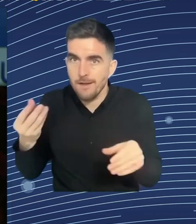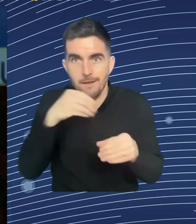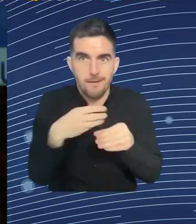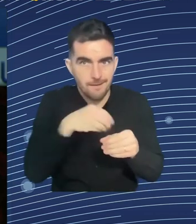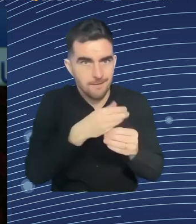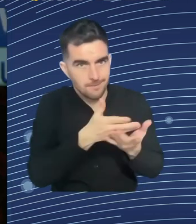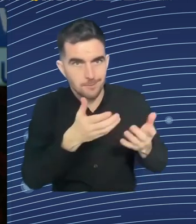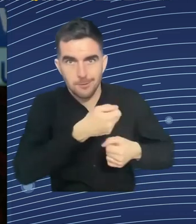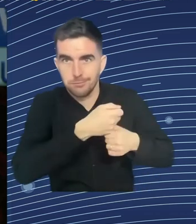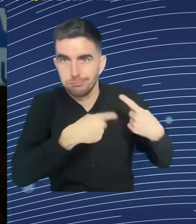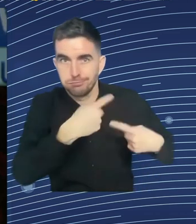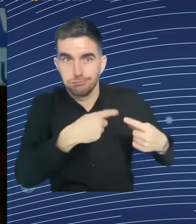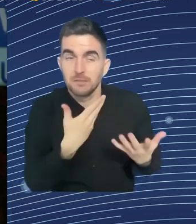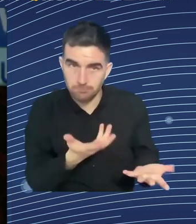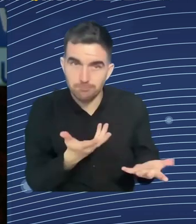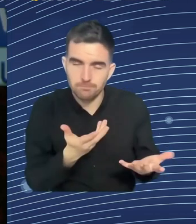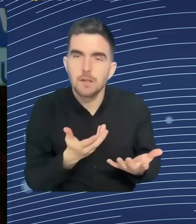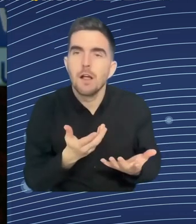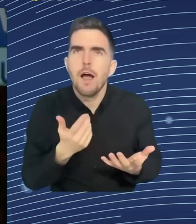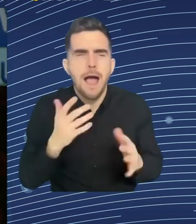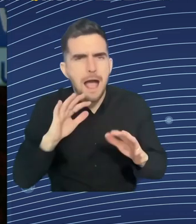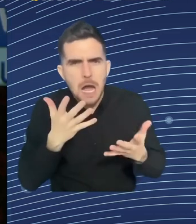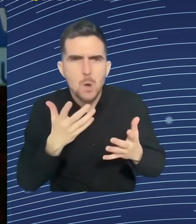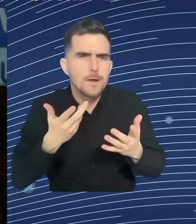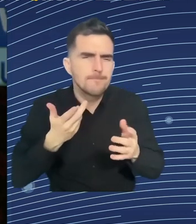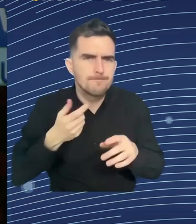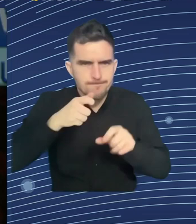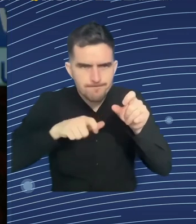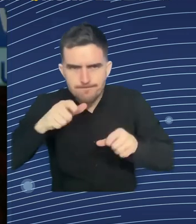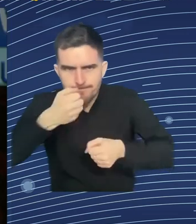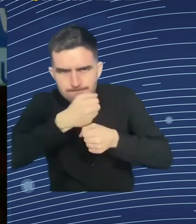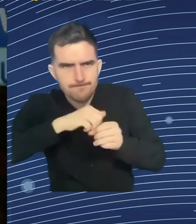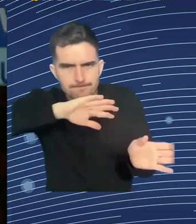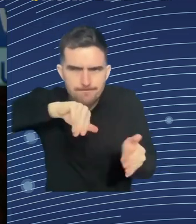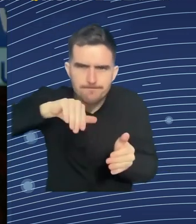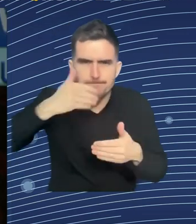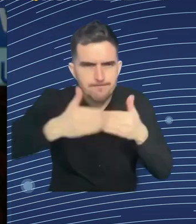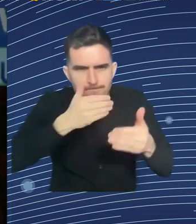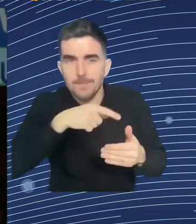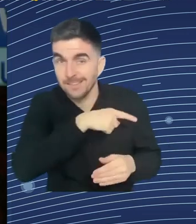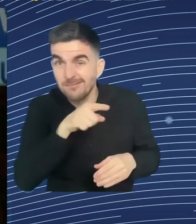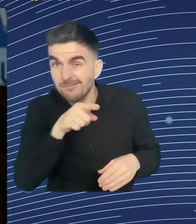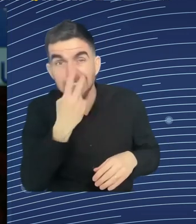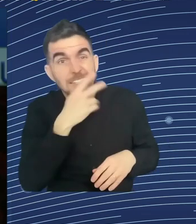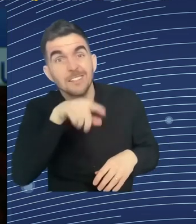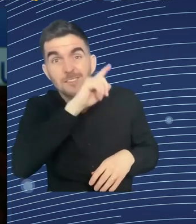though, because the countries that are most robotized, there you go.